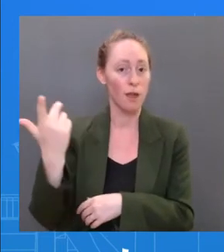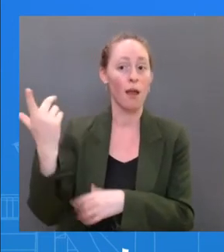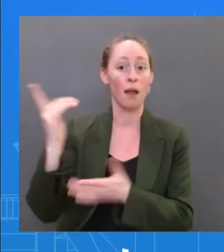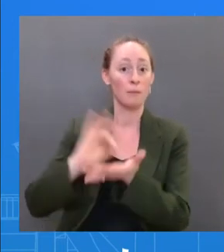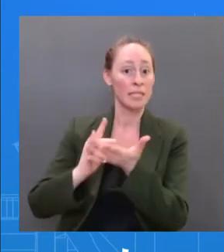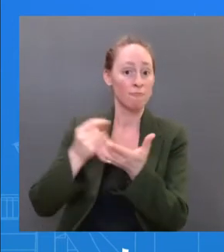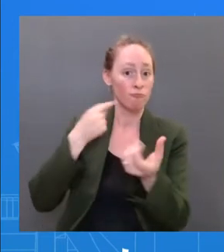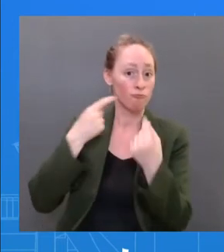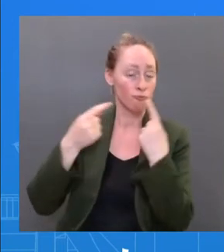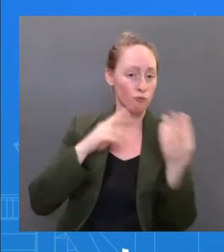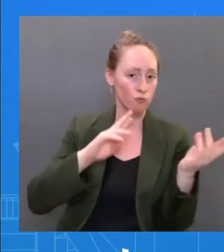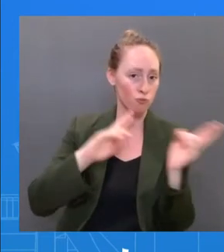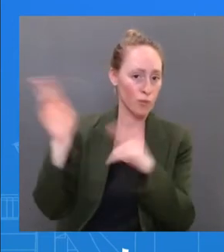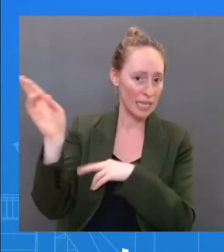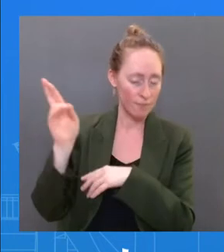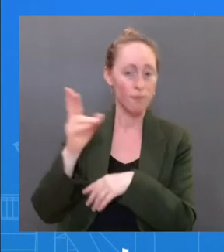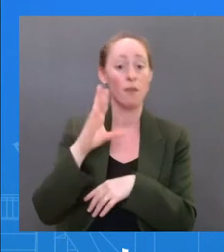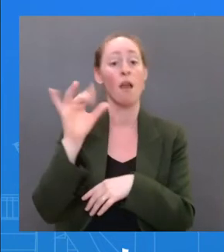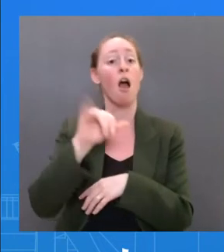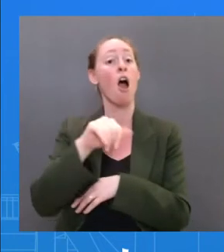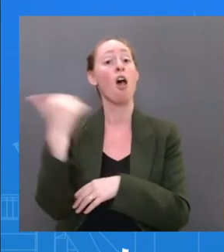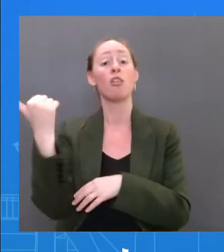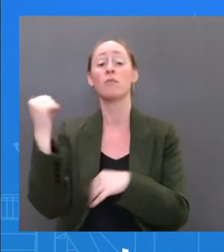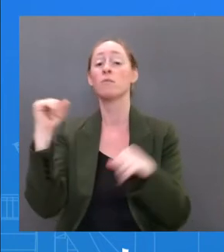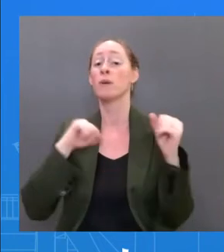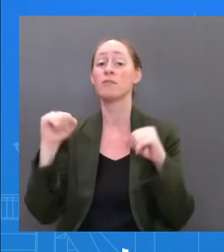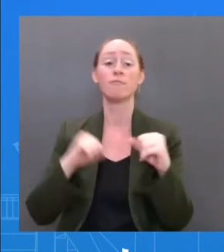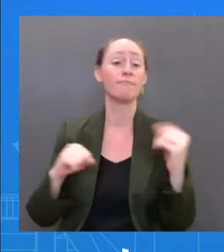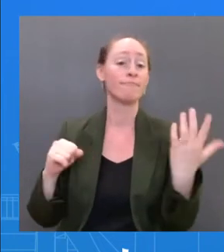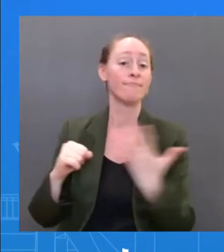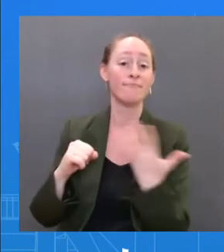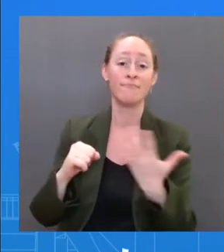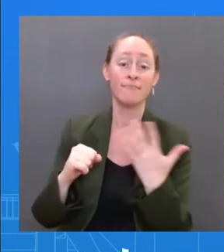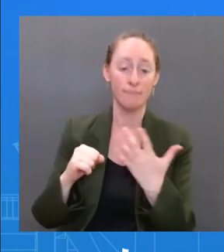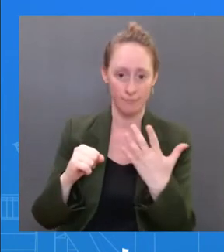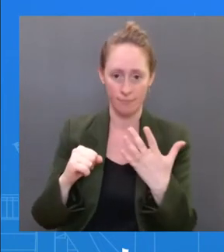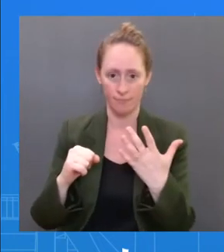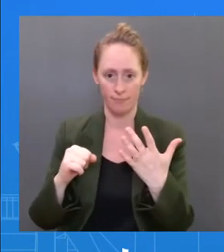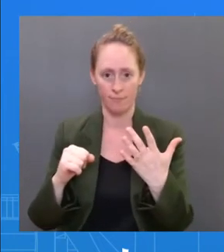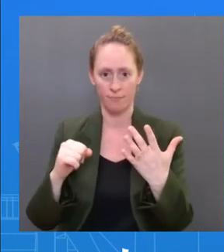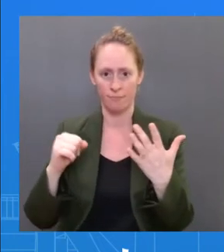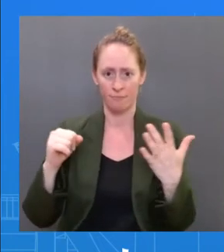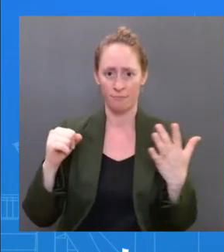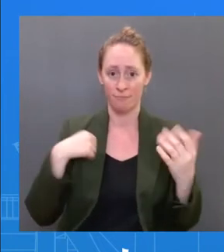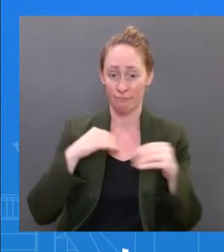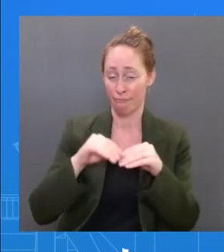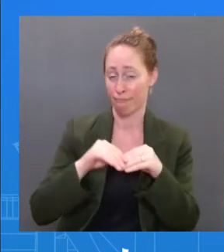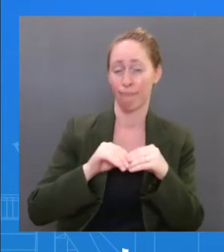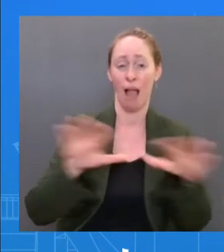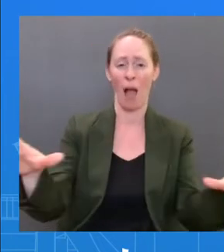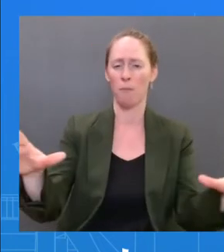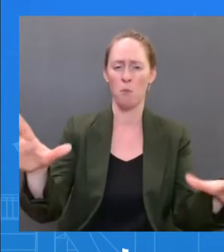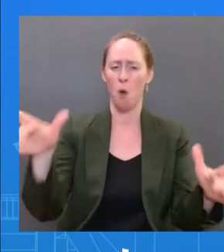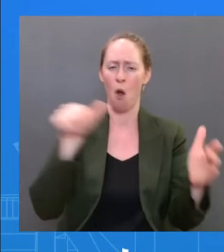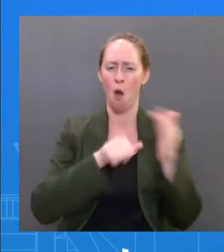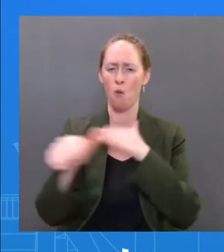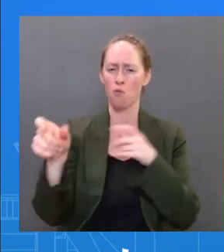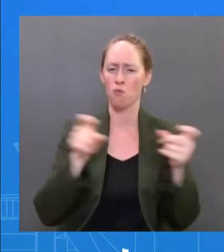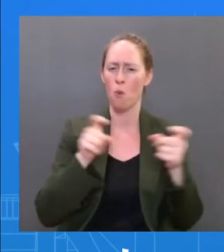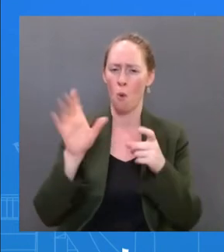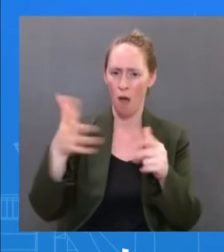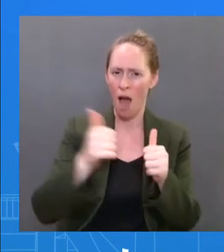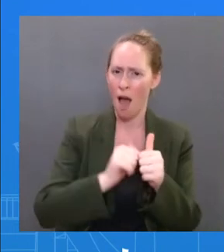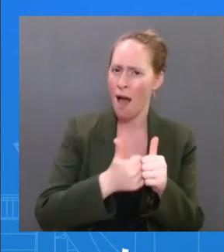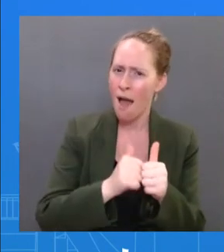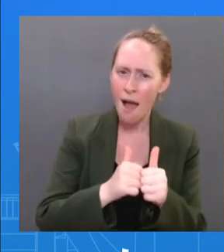infections down. And that's recommending masking in crowded indoor spaces in high transmission areas, making sure testing is widely available,